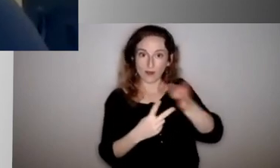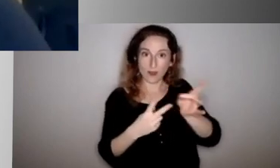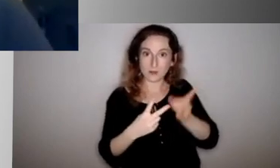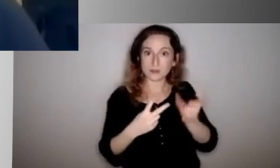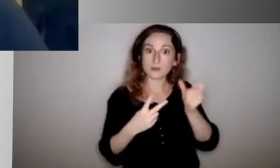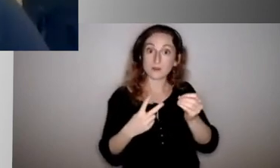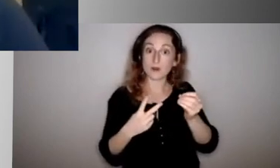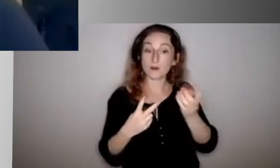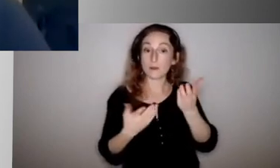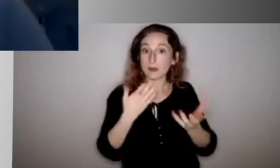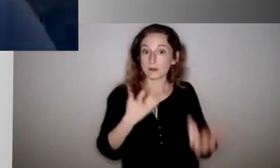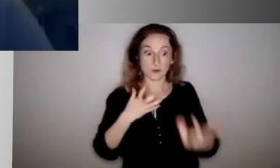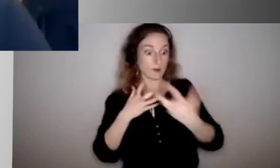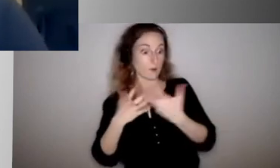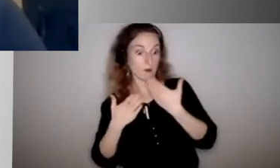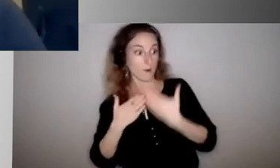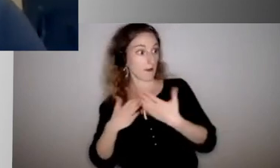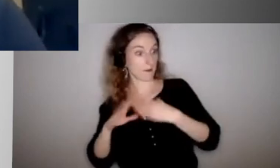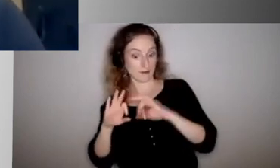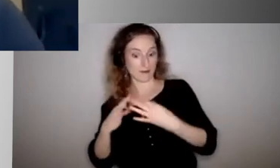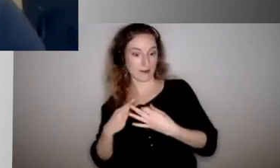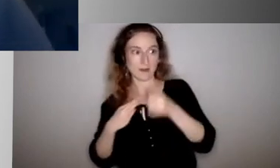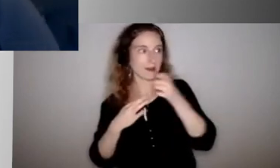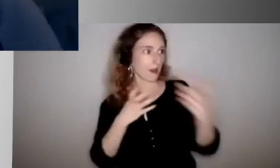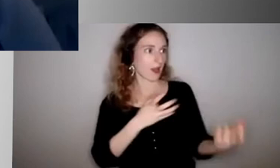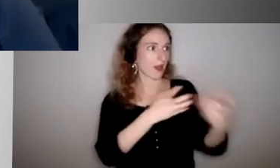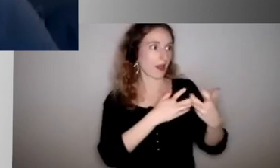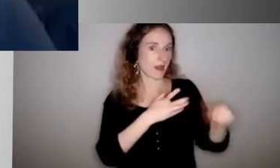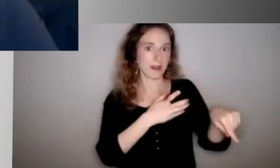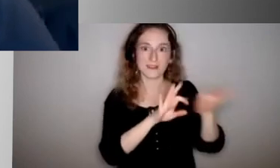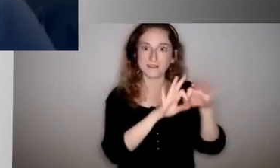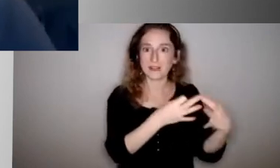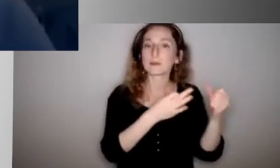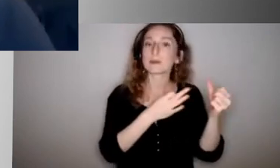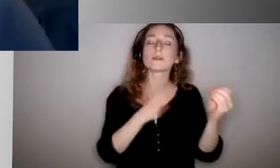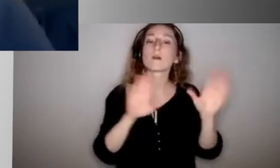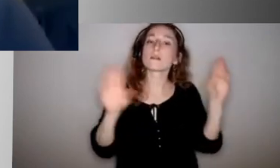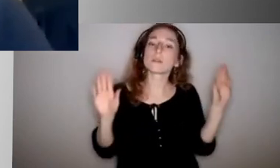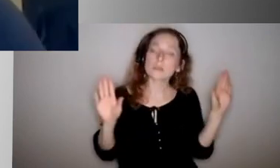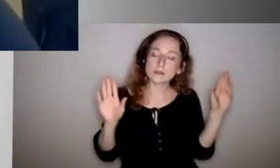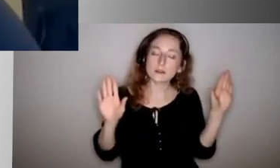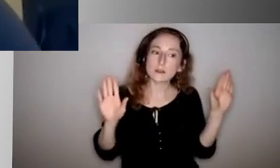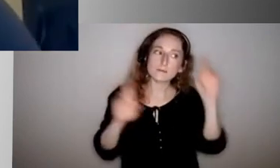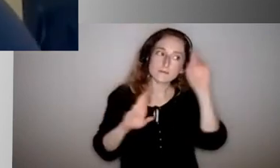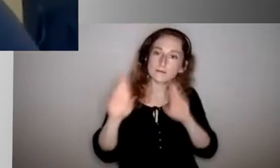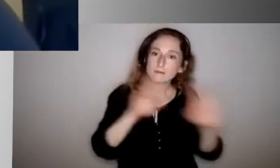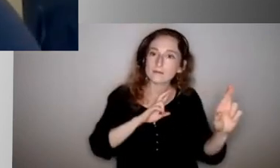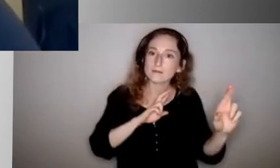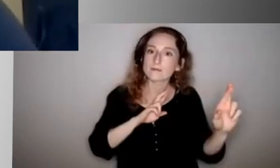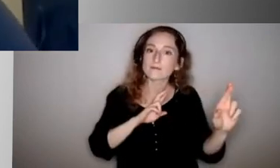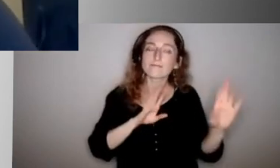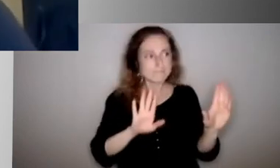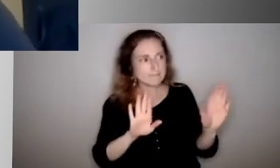work really well for my family might not work really well for someone else. So just giving people, um, that grace to know that it's okay. And, um, you know,